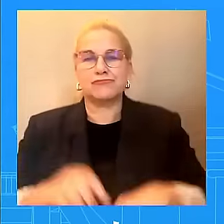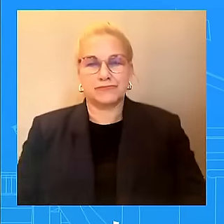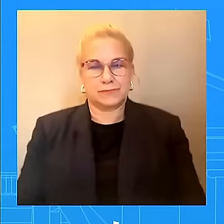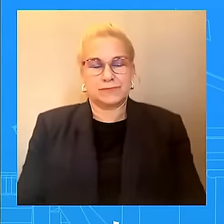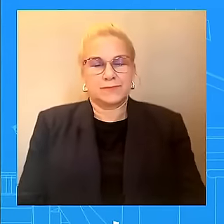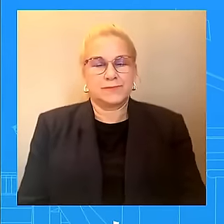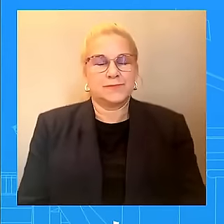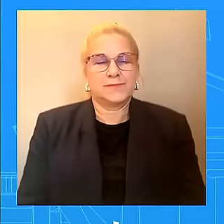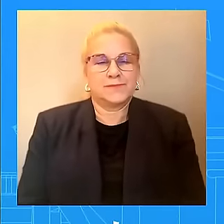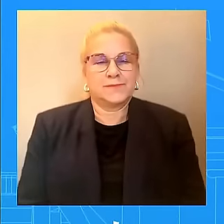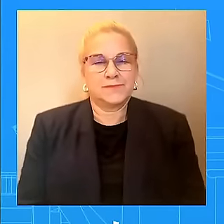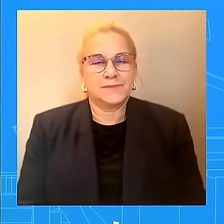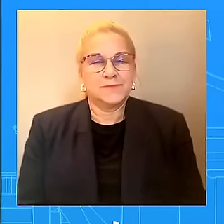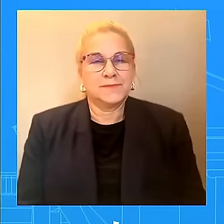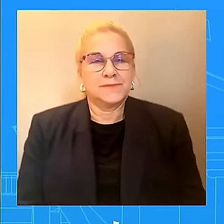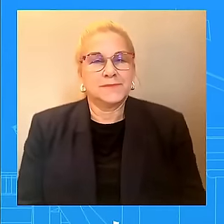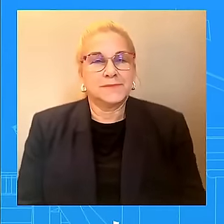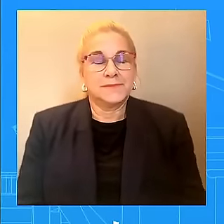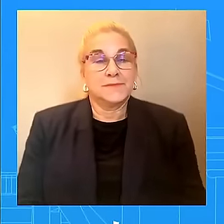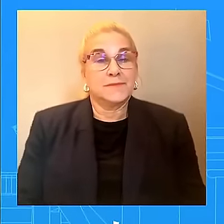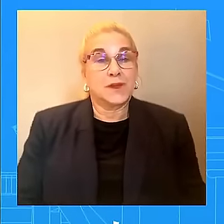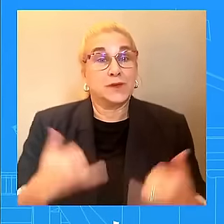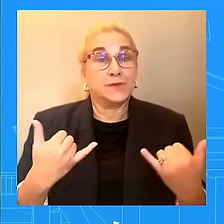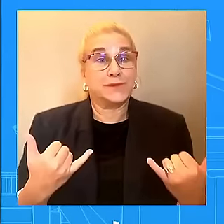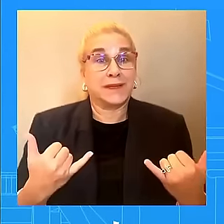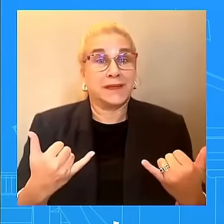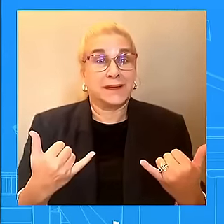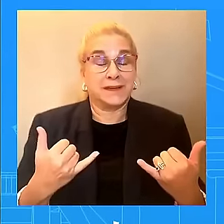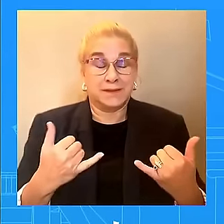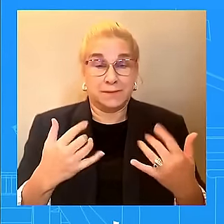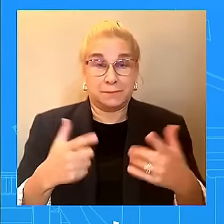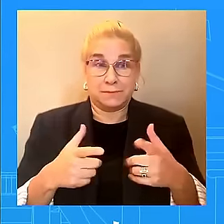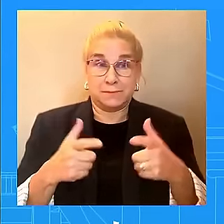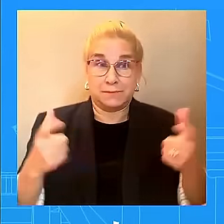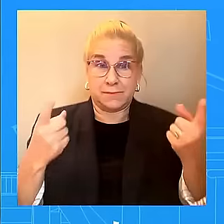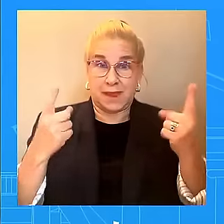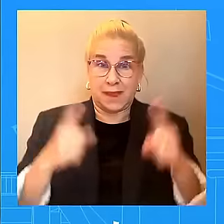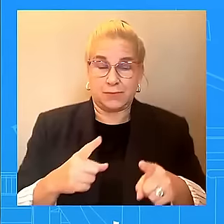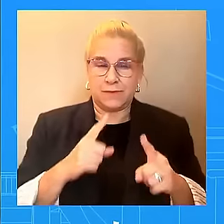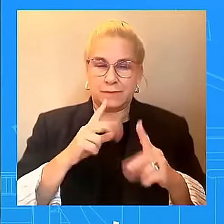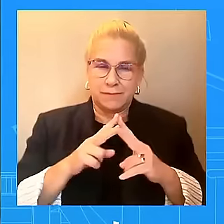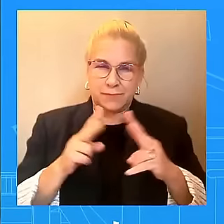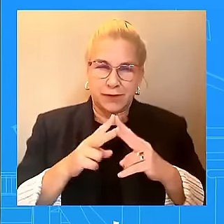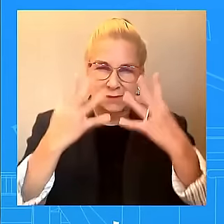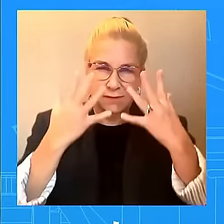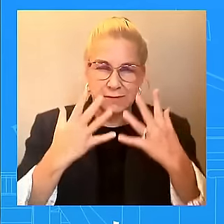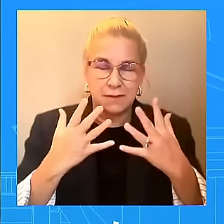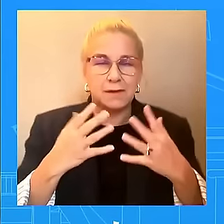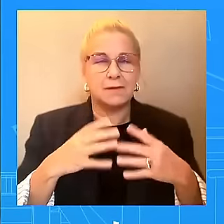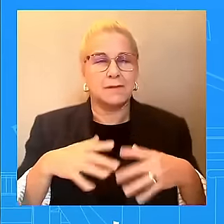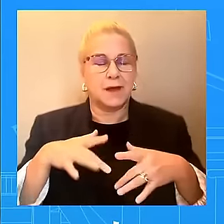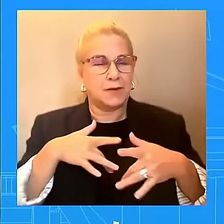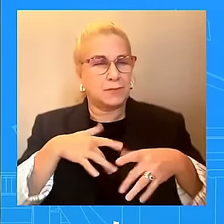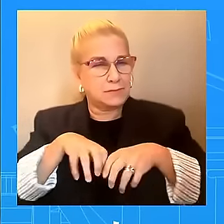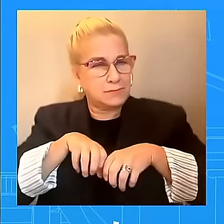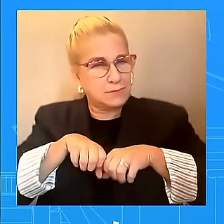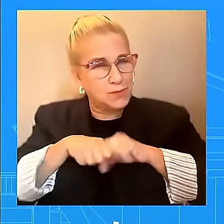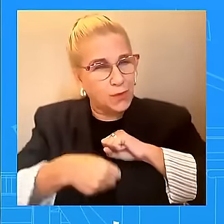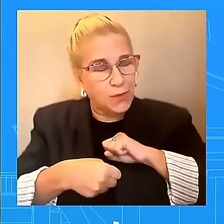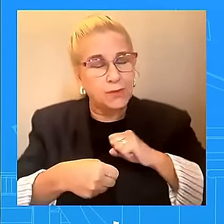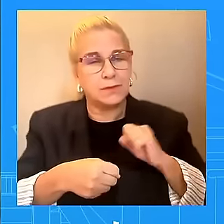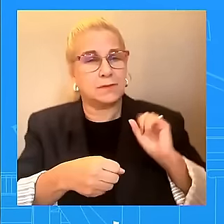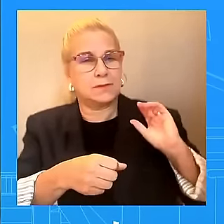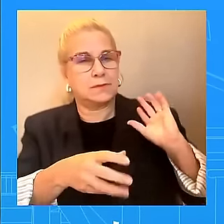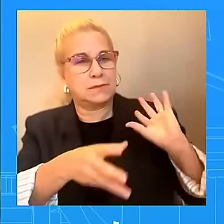So today is a solemn day and a day of remembrance. One year ago, on October 7th,